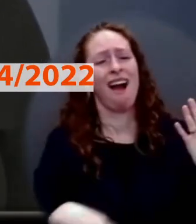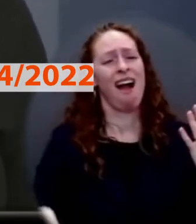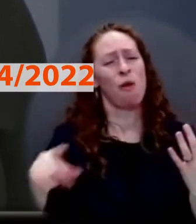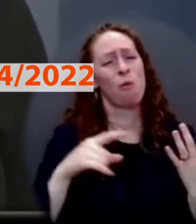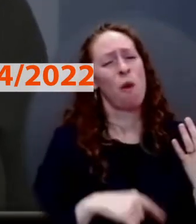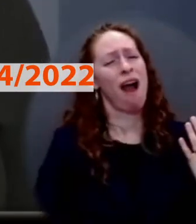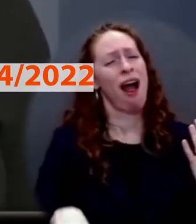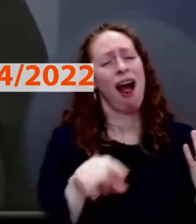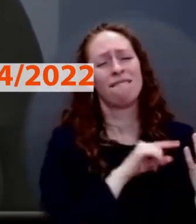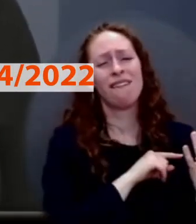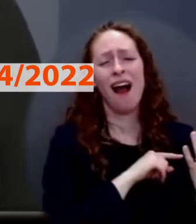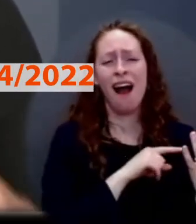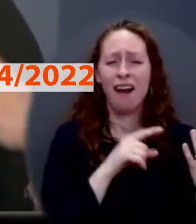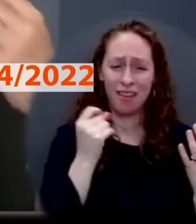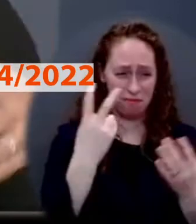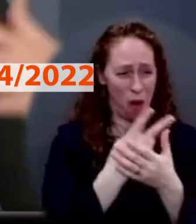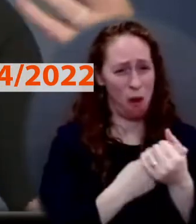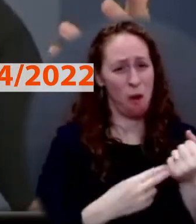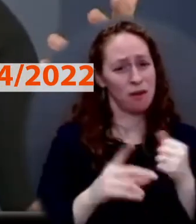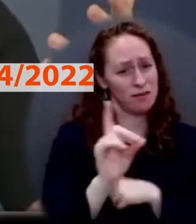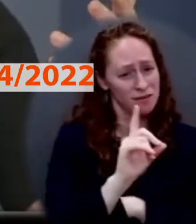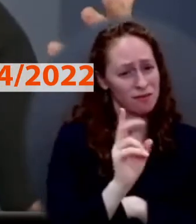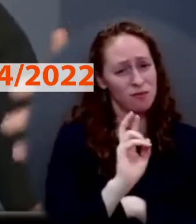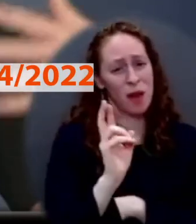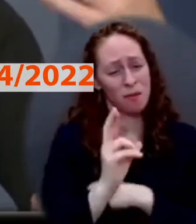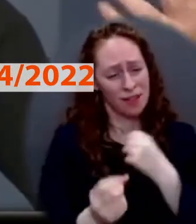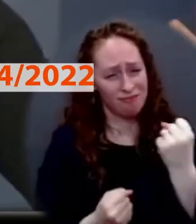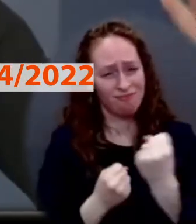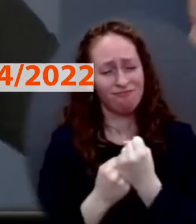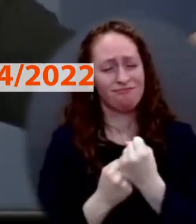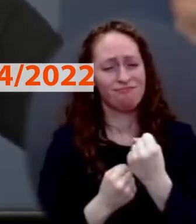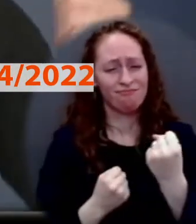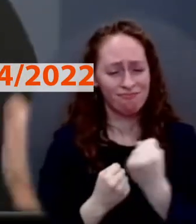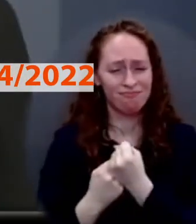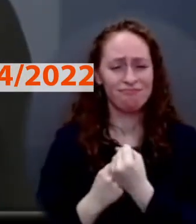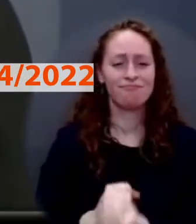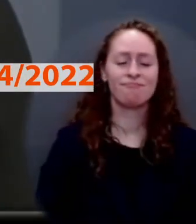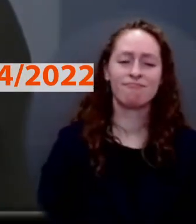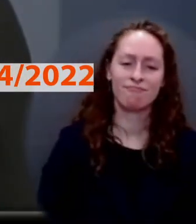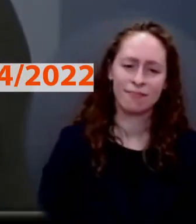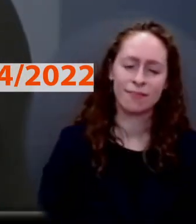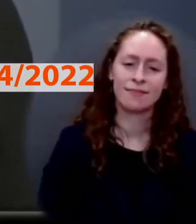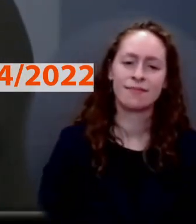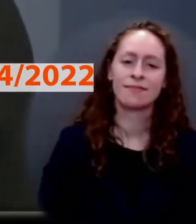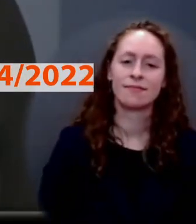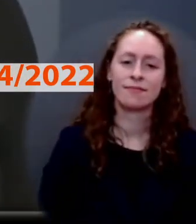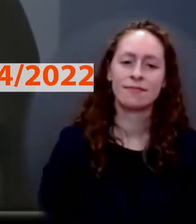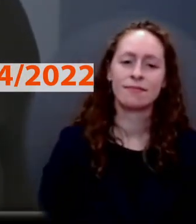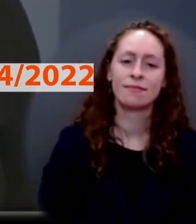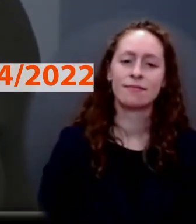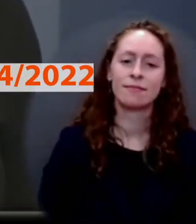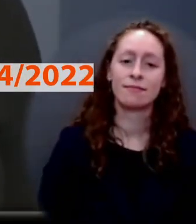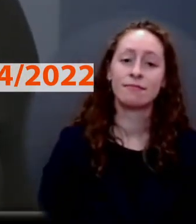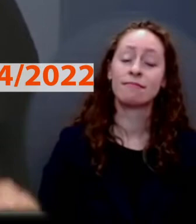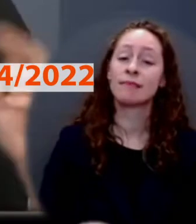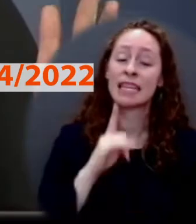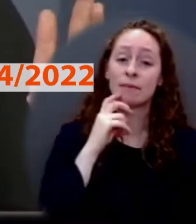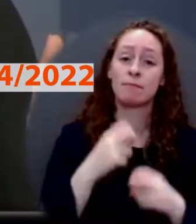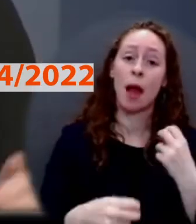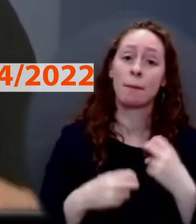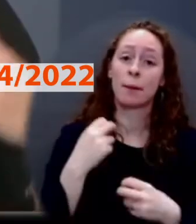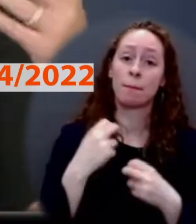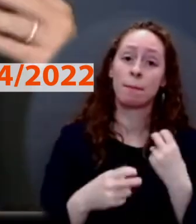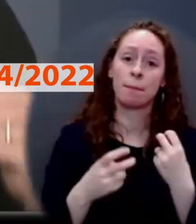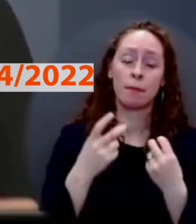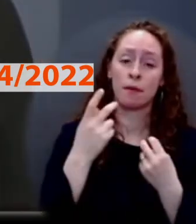and Republicans. And the process for most of the time in the Senate was wound up in lengthy